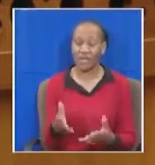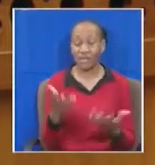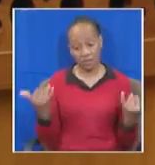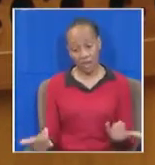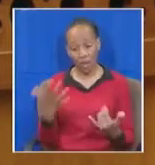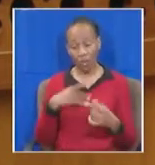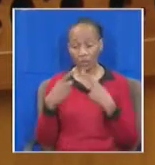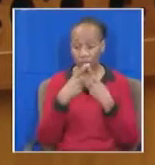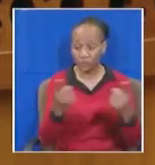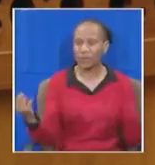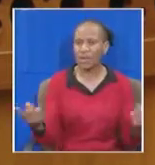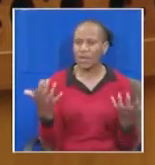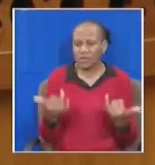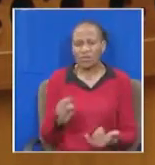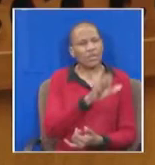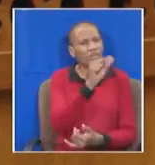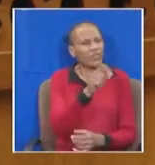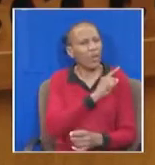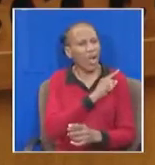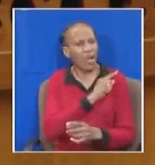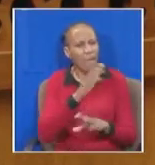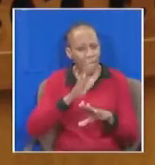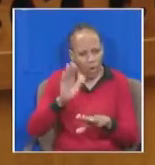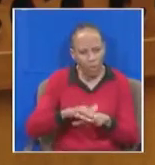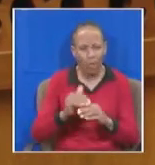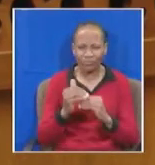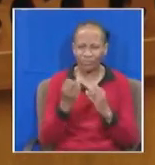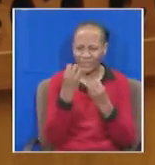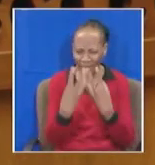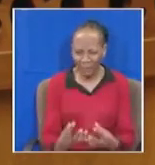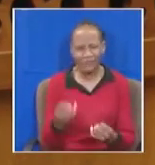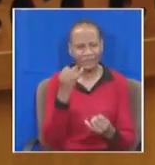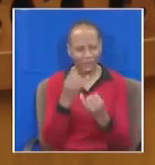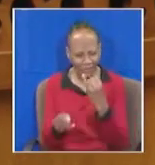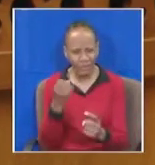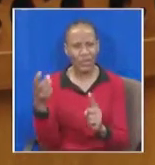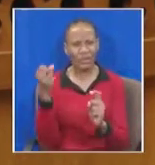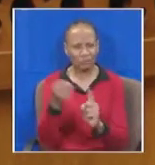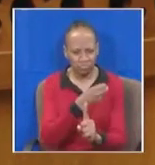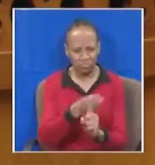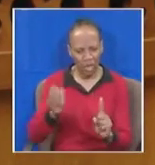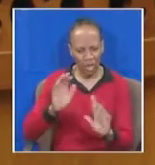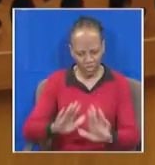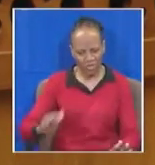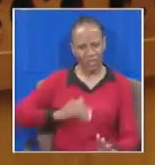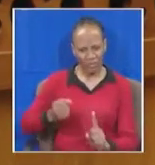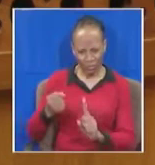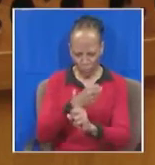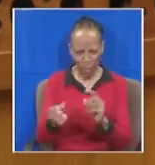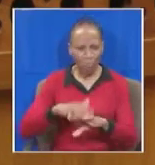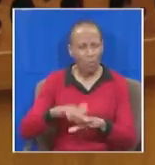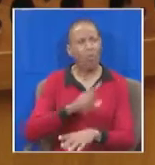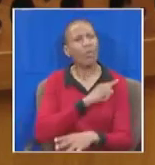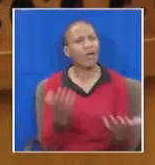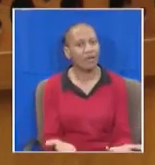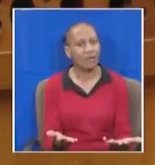of why South Africa has such a huge problem with sexual violence against women and children. The real